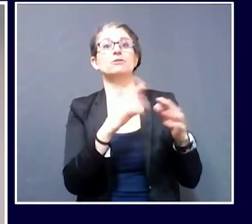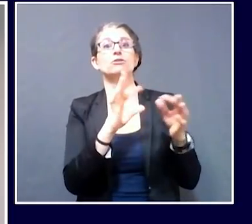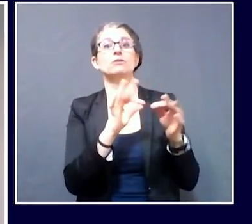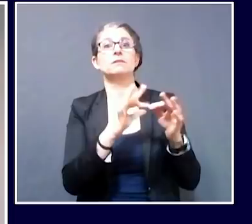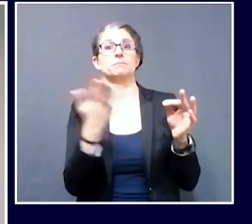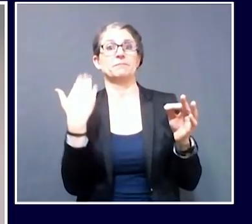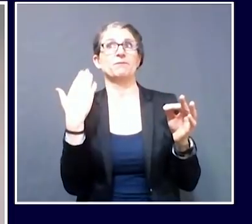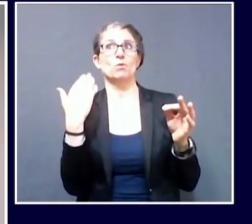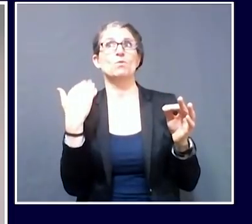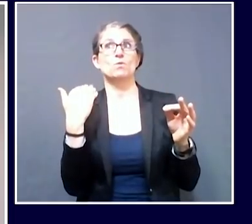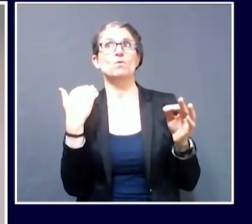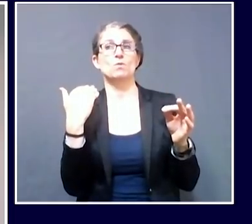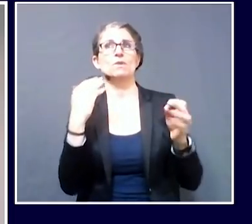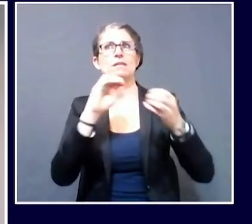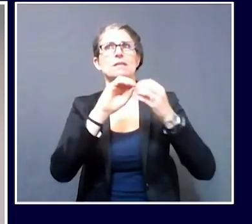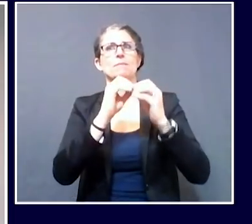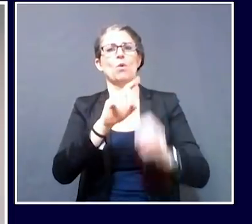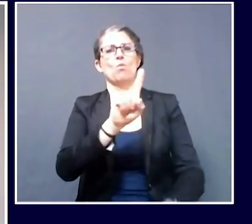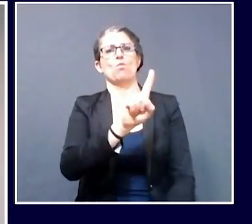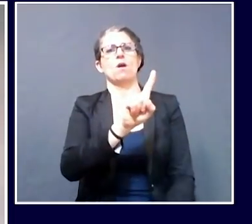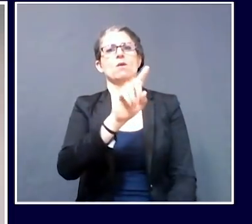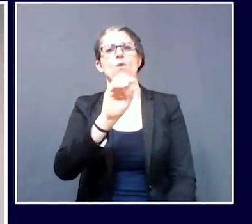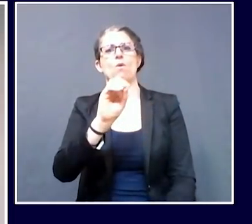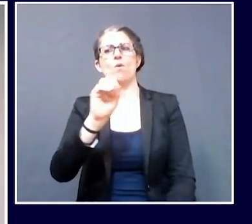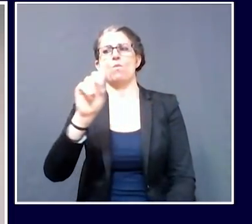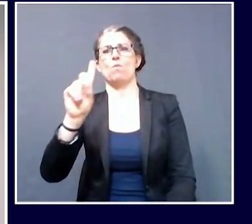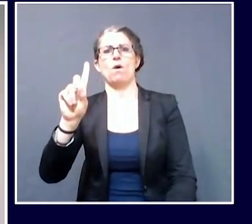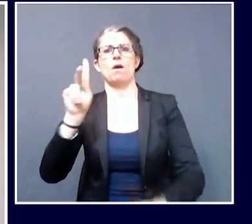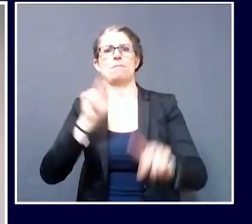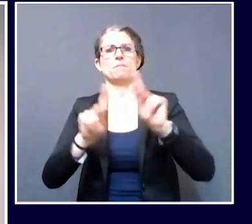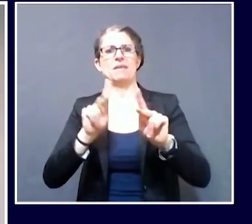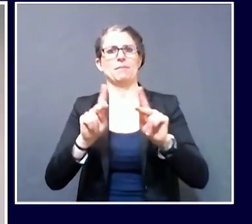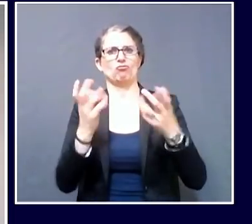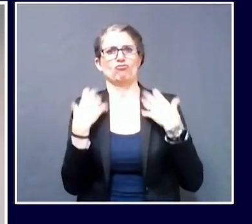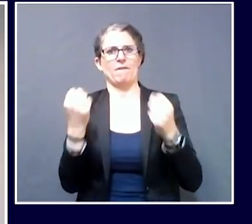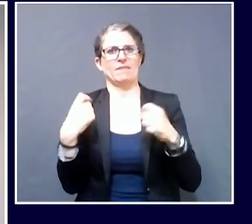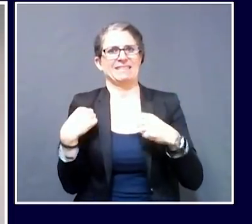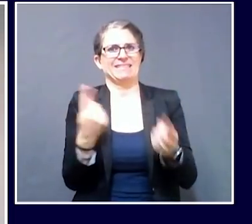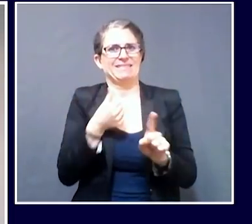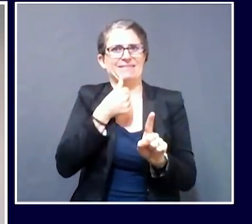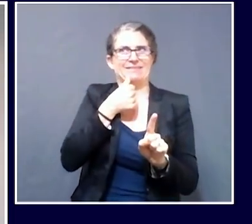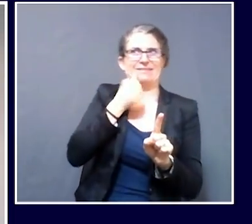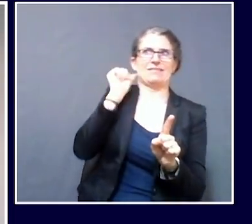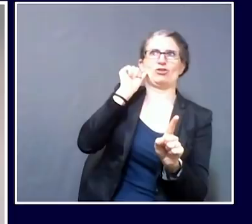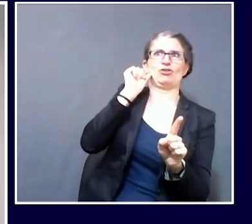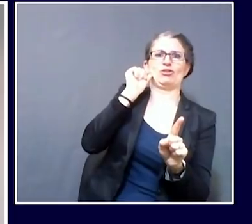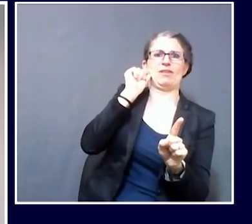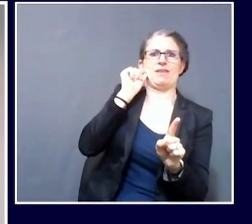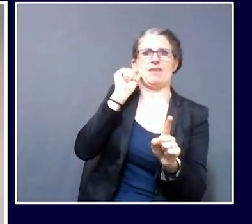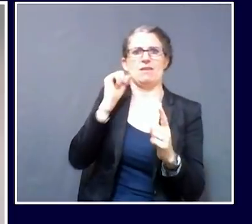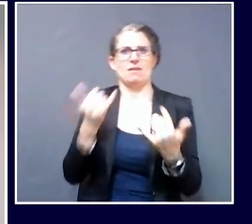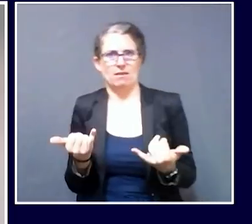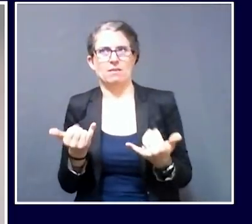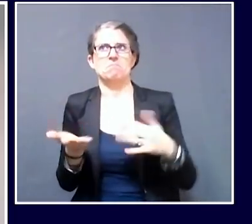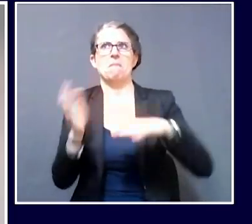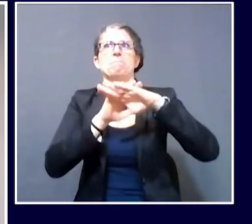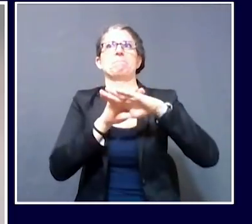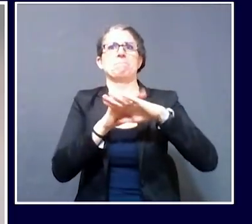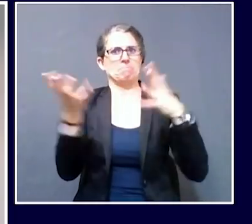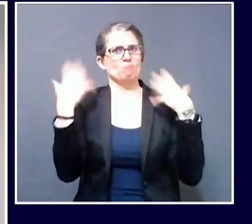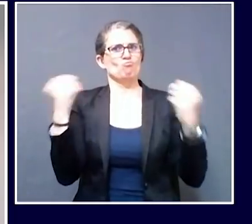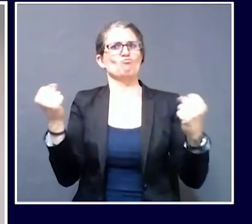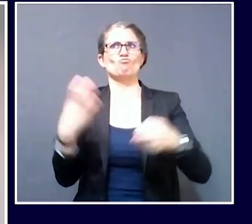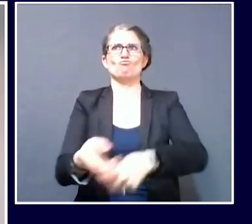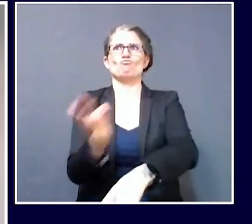recovery since yesterday. I know that you mentioned that the significant increase is largely